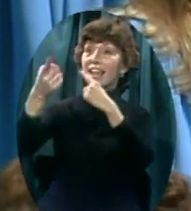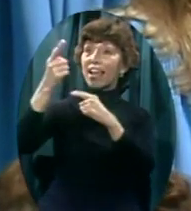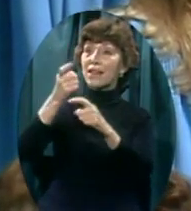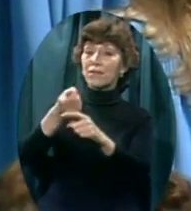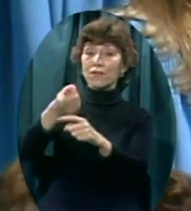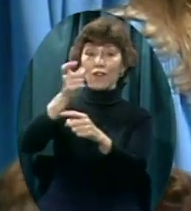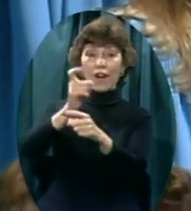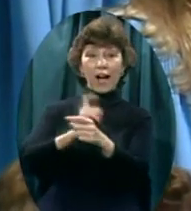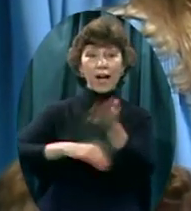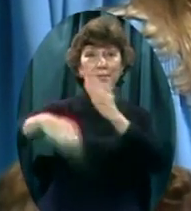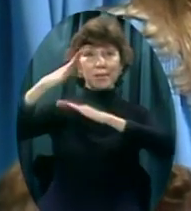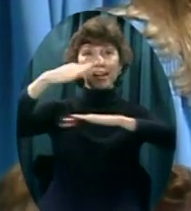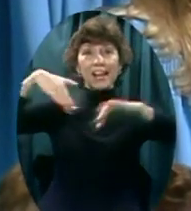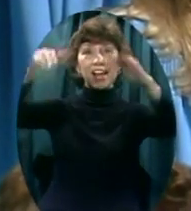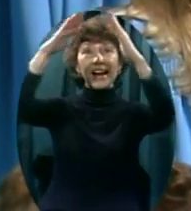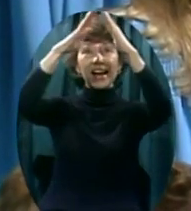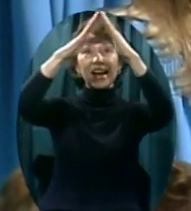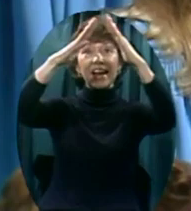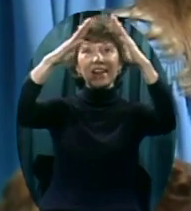above.